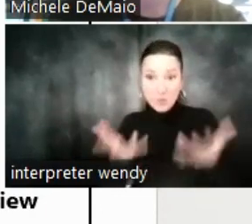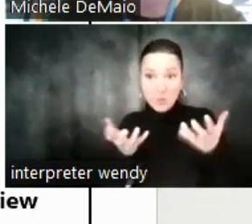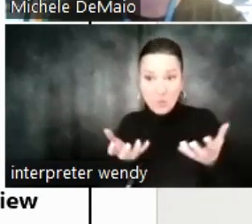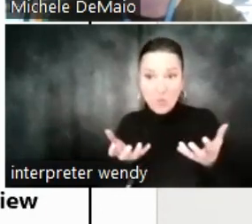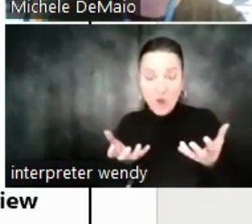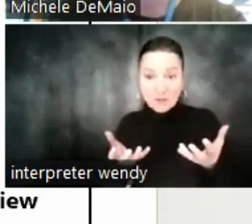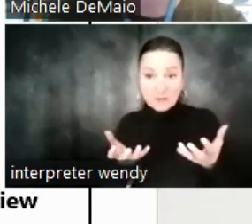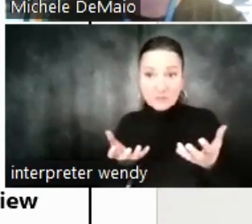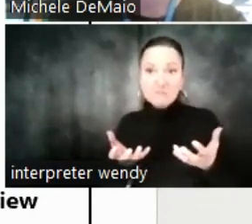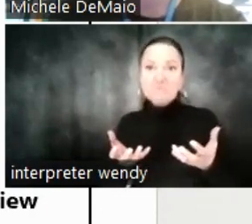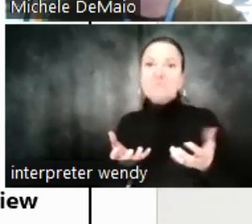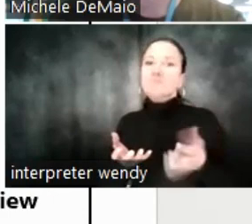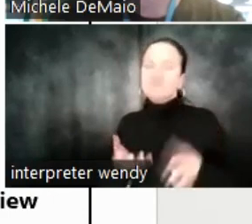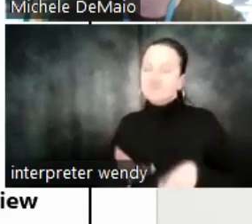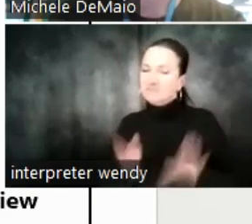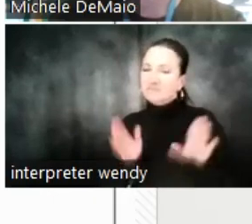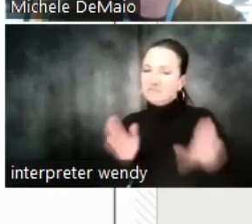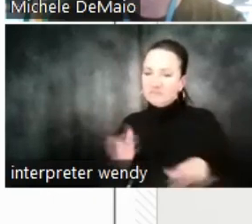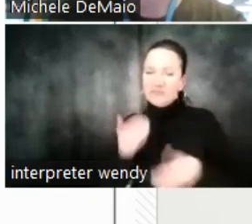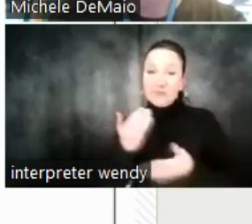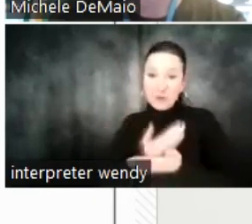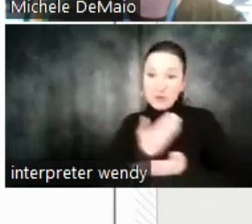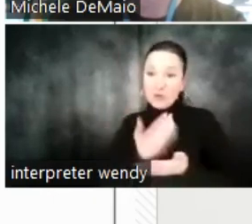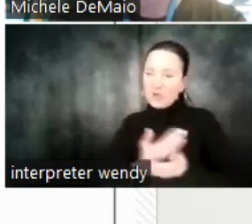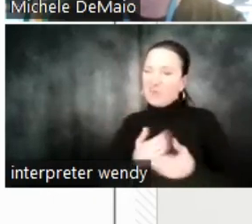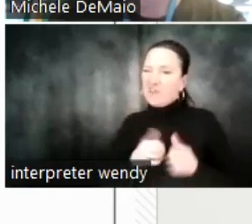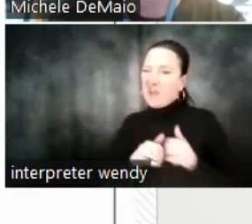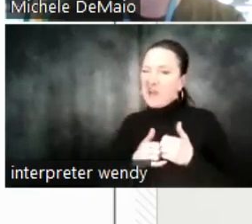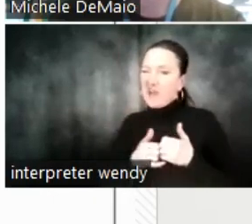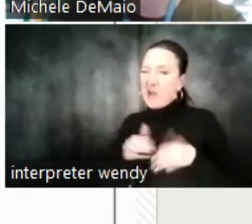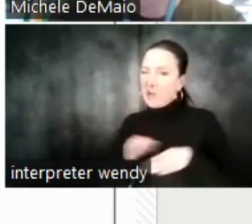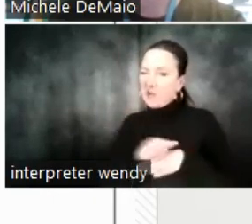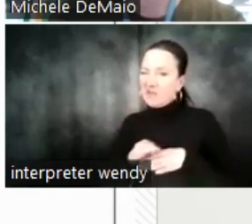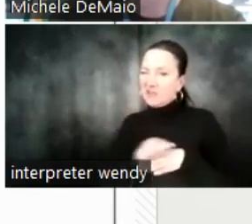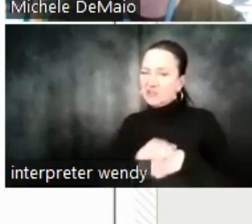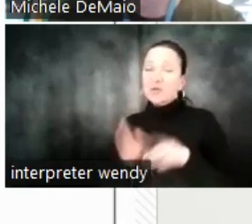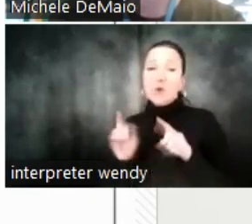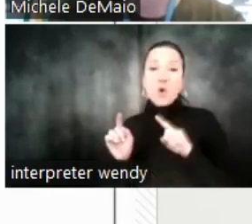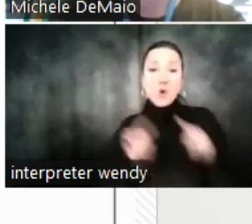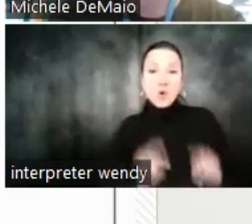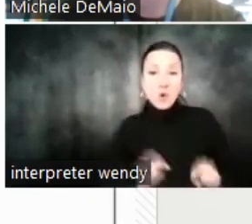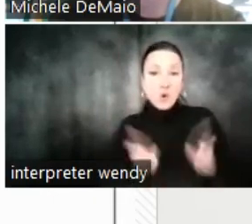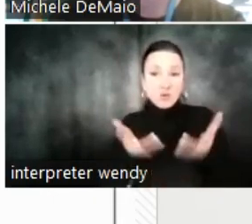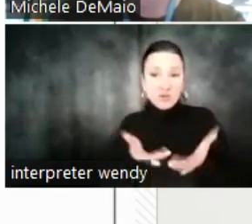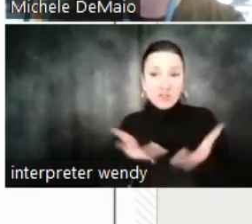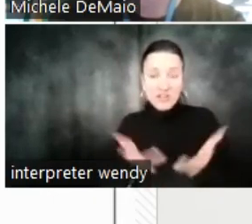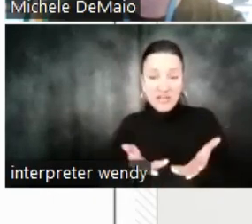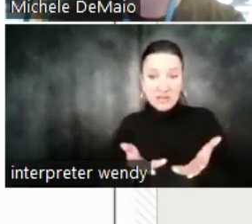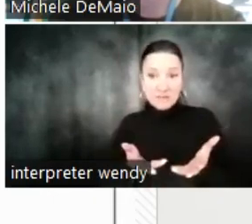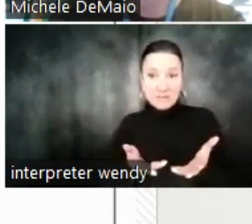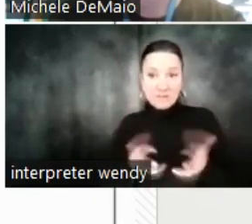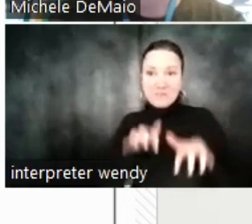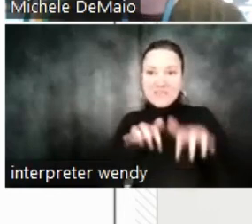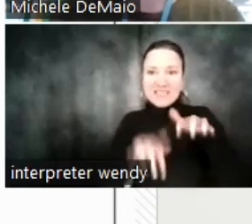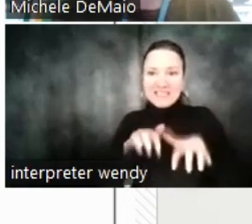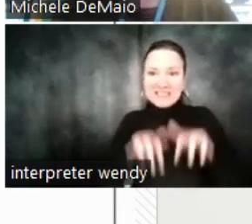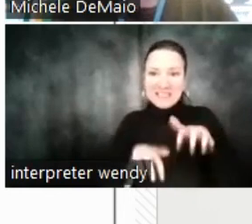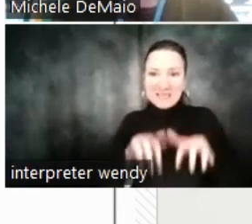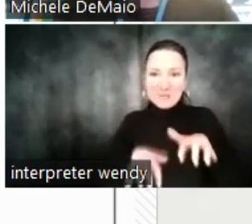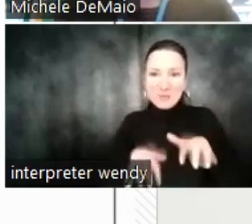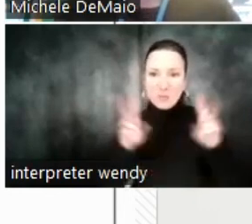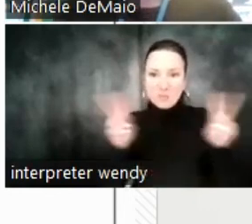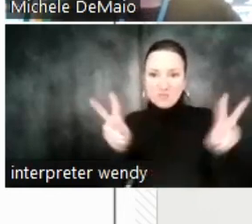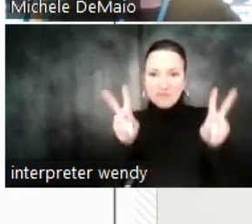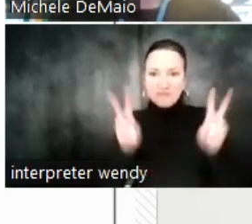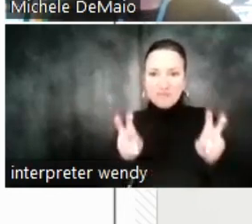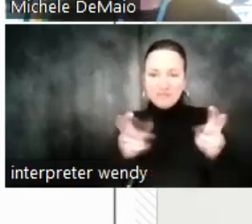for you to do, again, if you're new to us, this is how we like to do it. Keep it simple. Go to the chat right now. Type the word interested